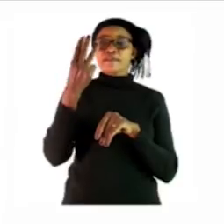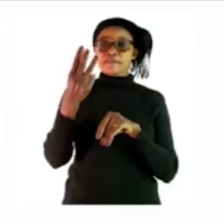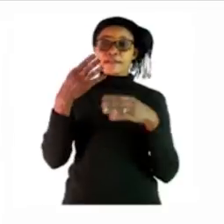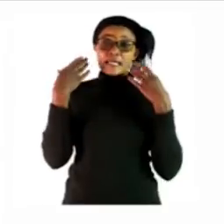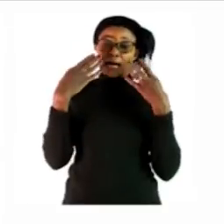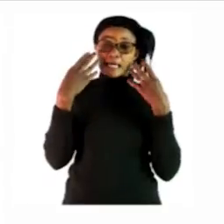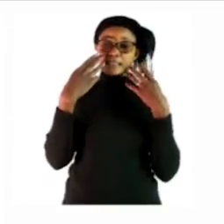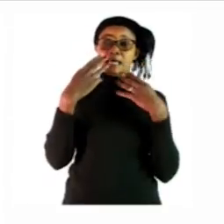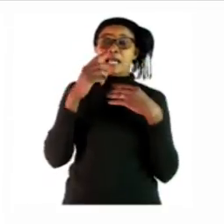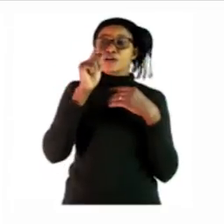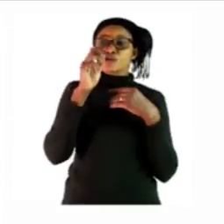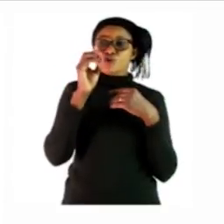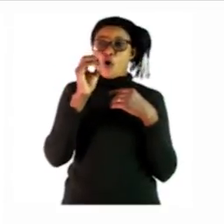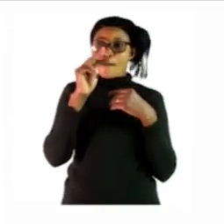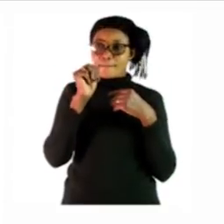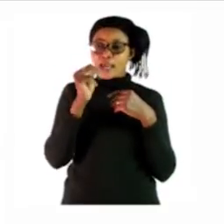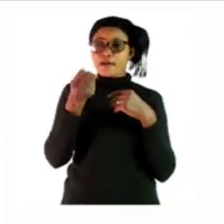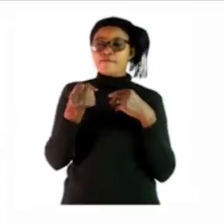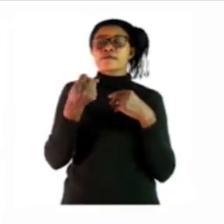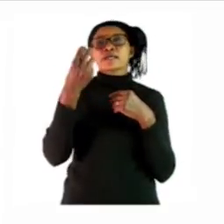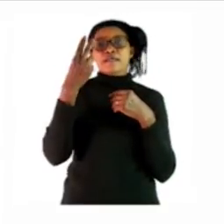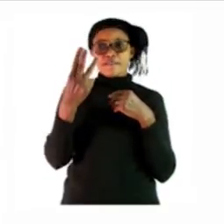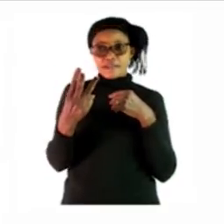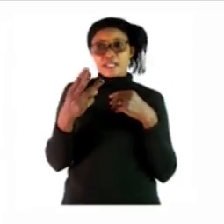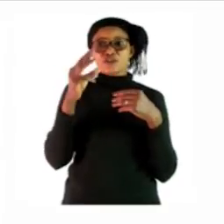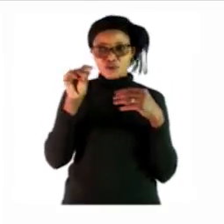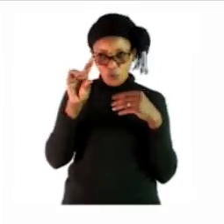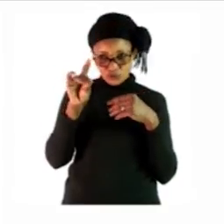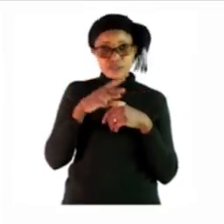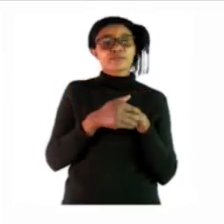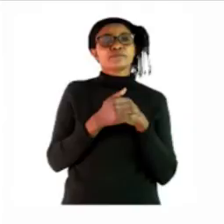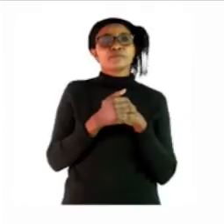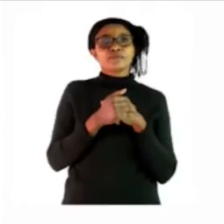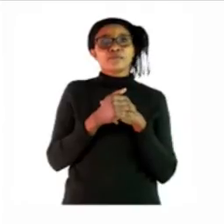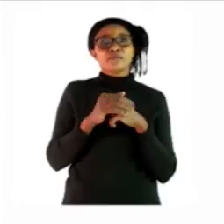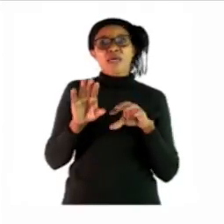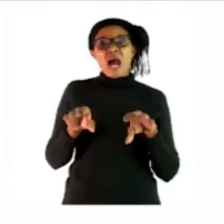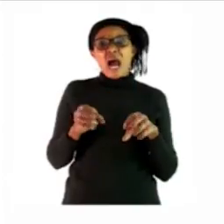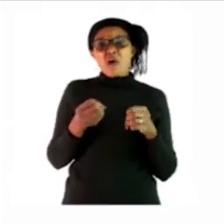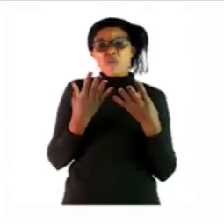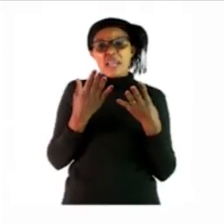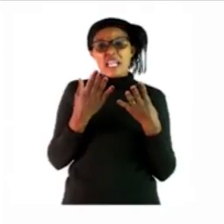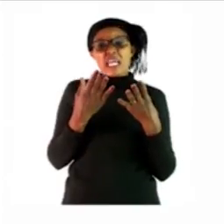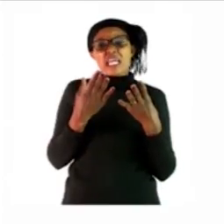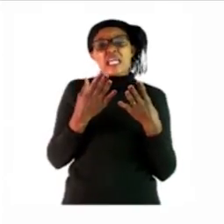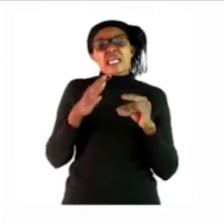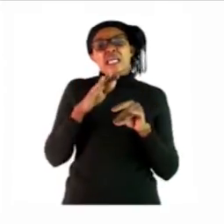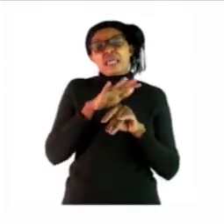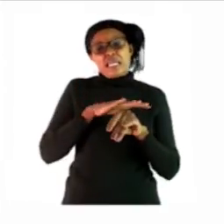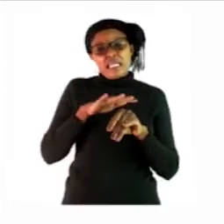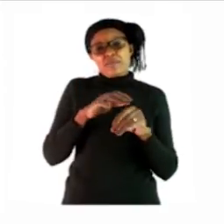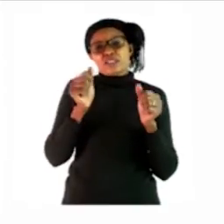cats tom has three dogs how many pets are